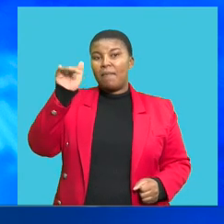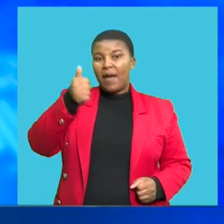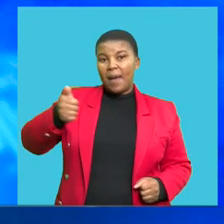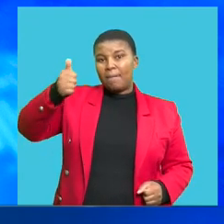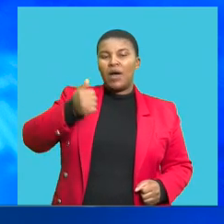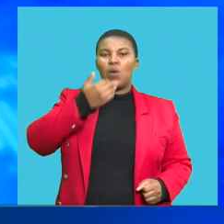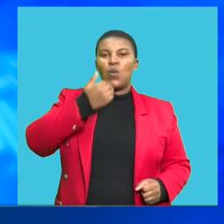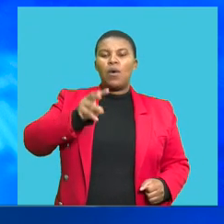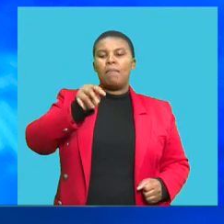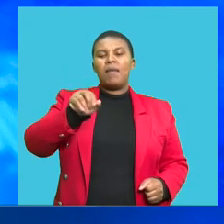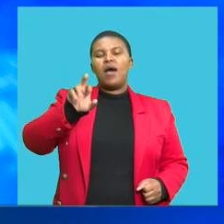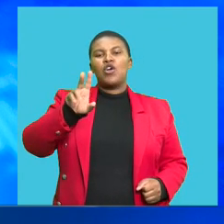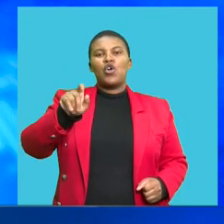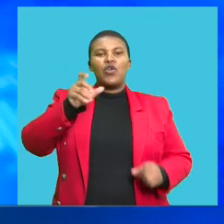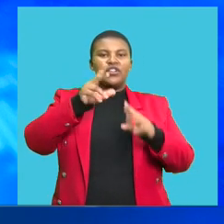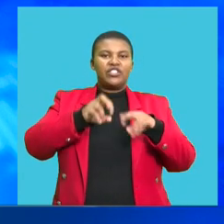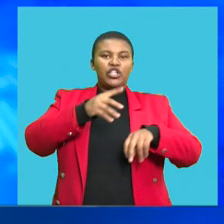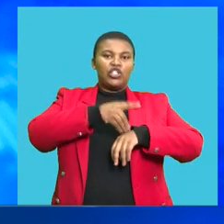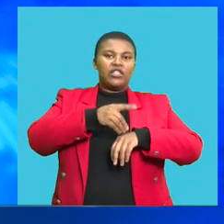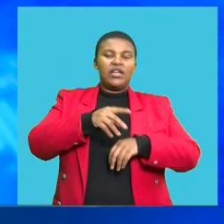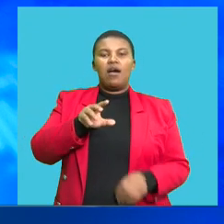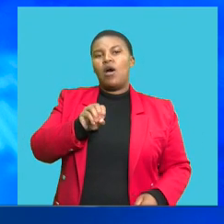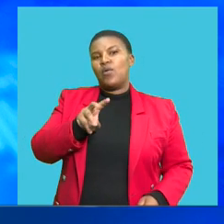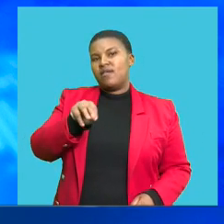Macroeconomics Research, Dr. Alna Moorman.